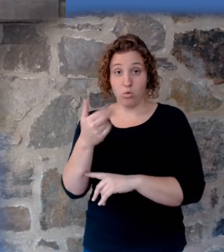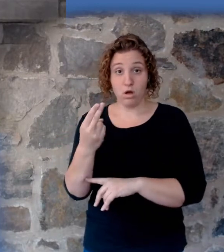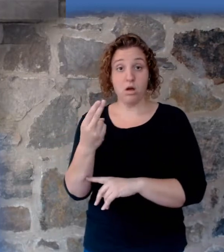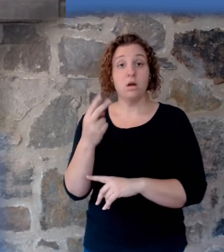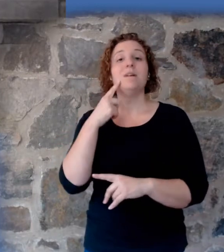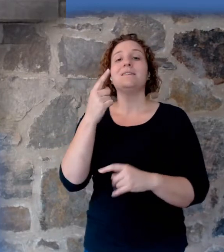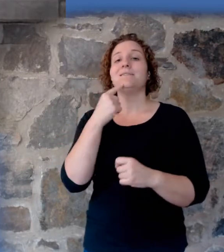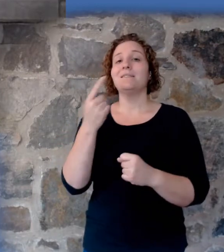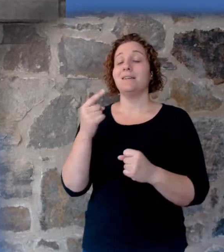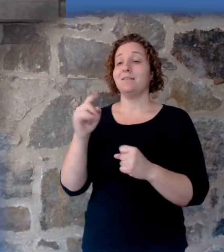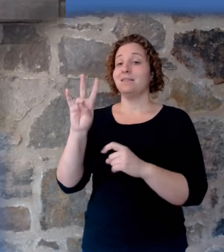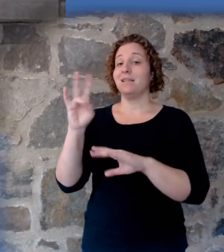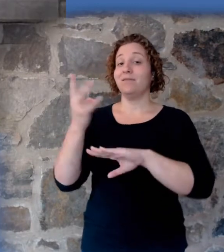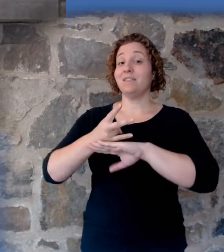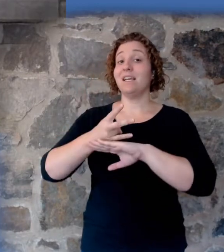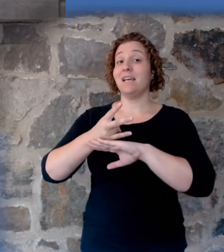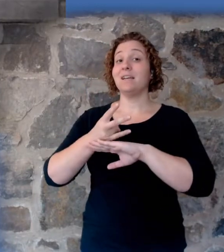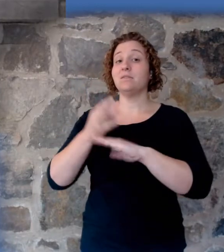wide open,